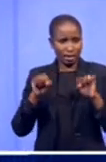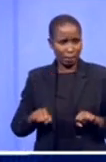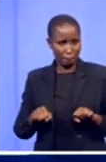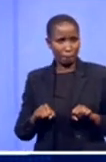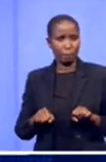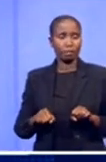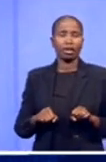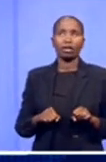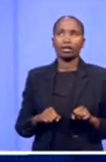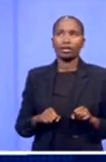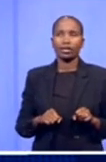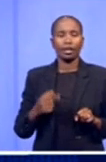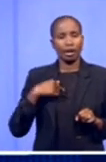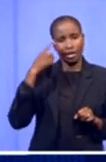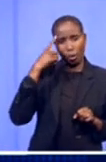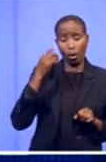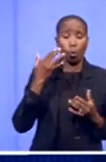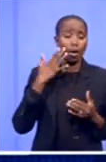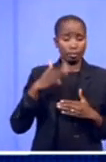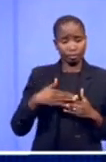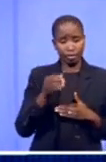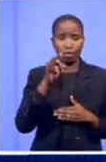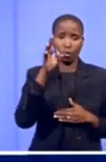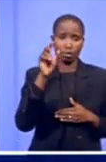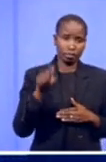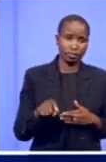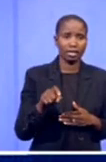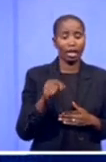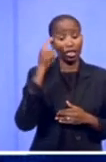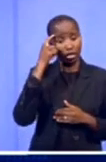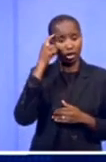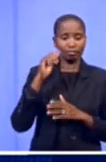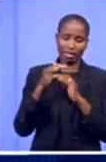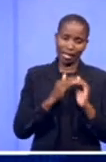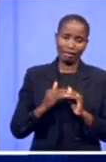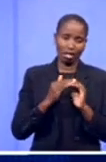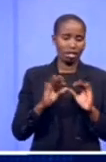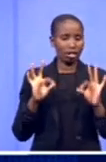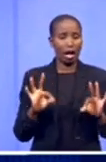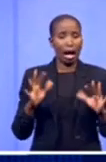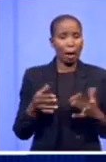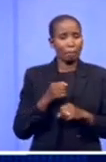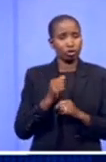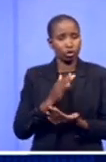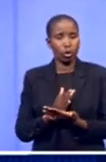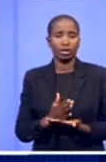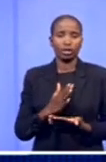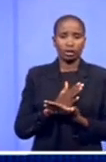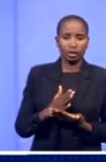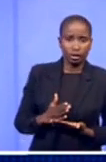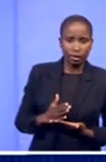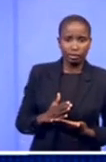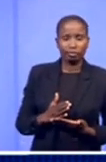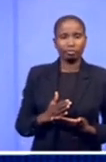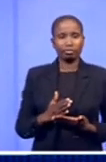forward, we're going to have to think carefully about how we ensure that some of the plumbing, the logistics, the financial architecture